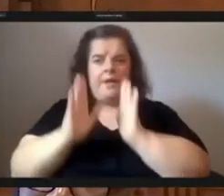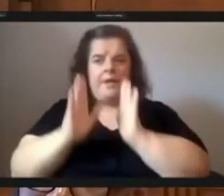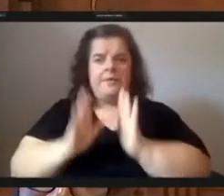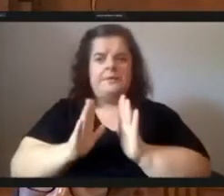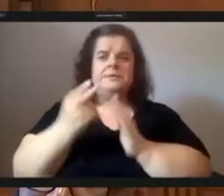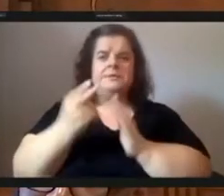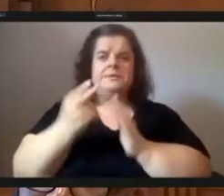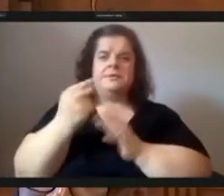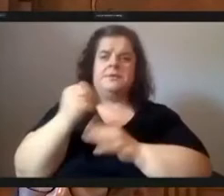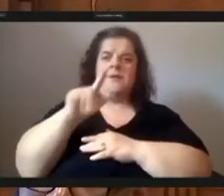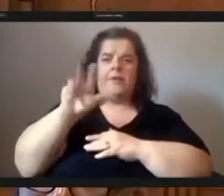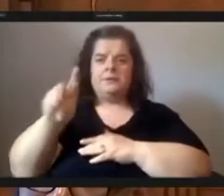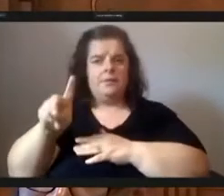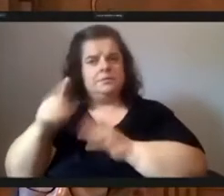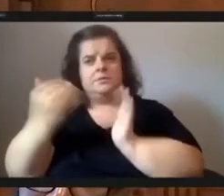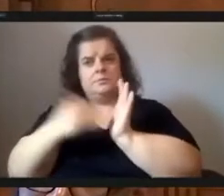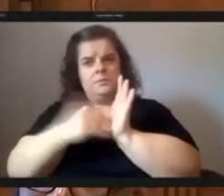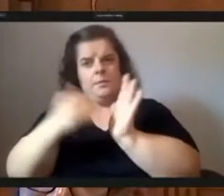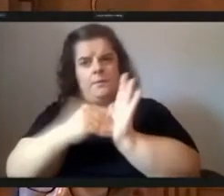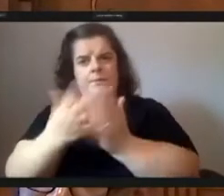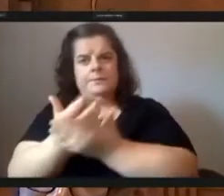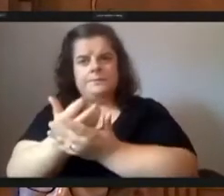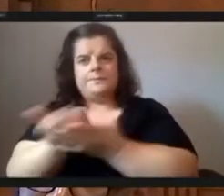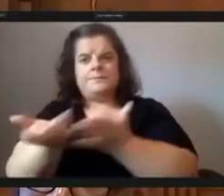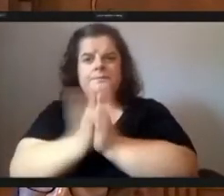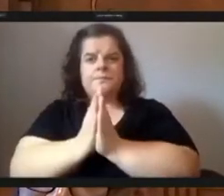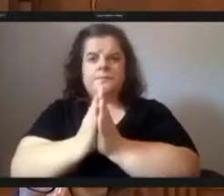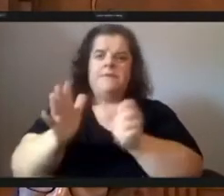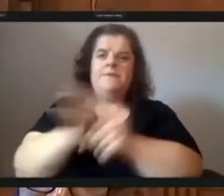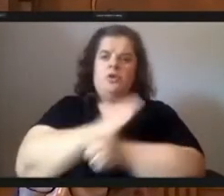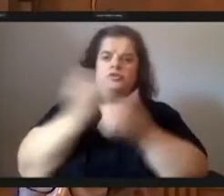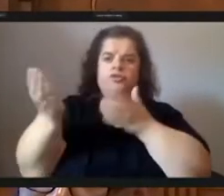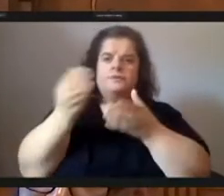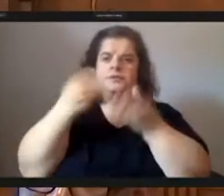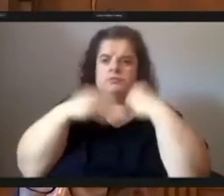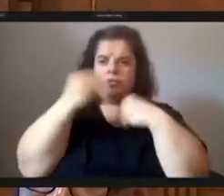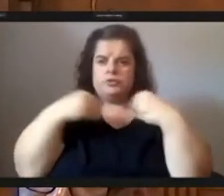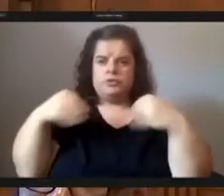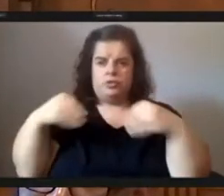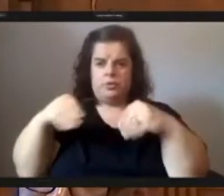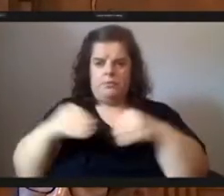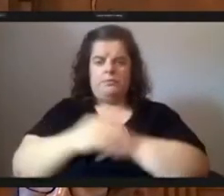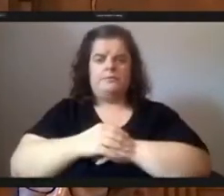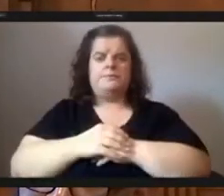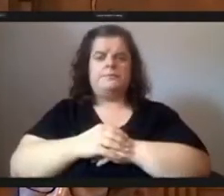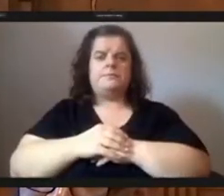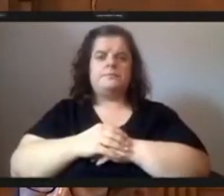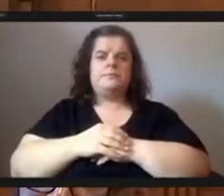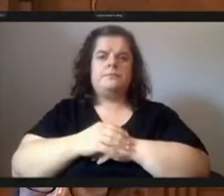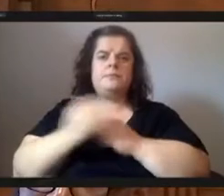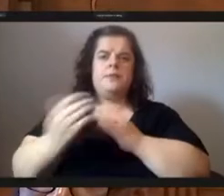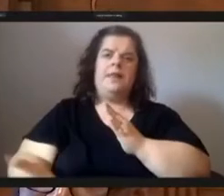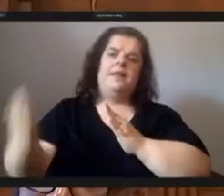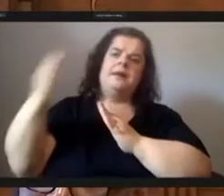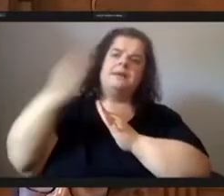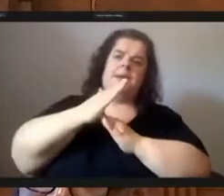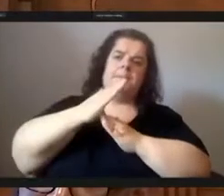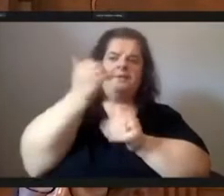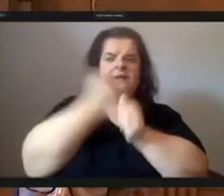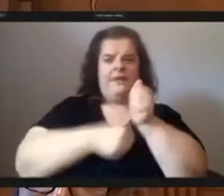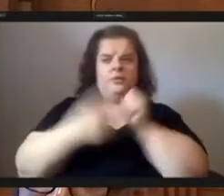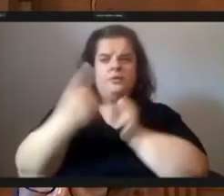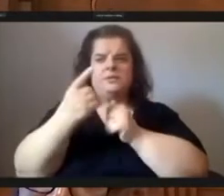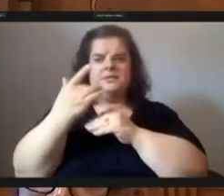and persistently asking for a full service grocery store at the very top of everyone's list is to have a